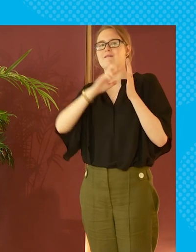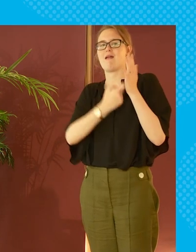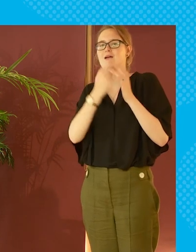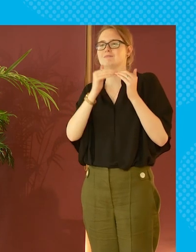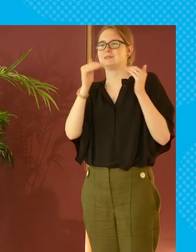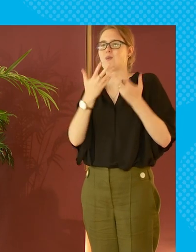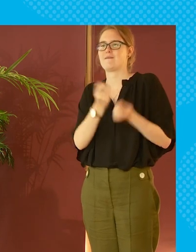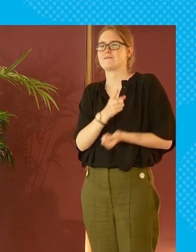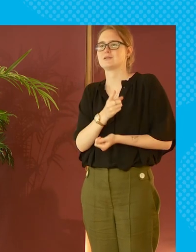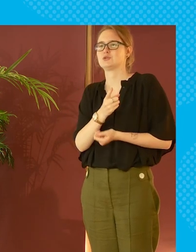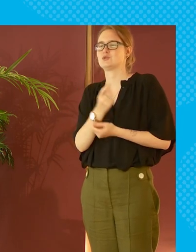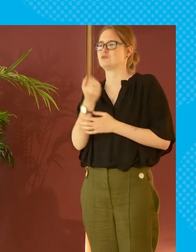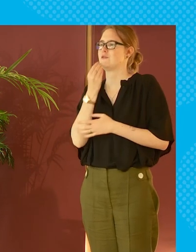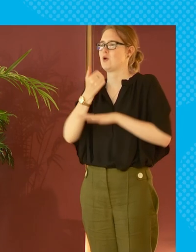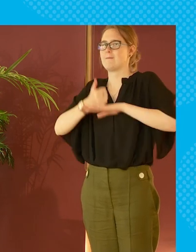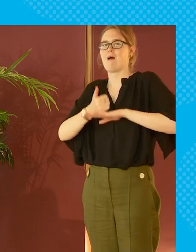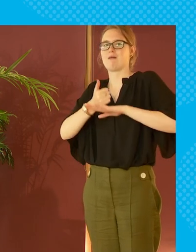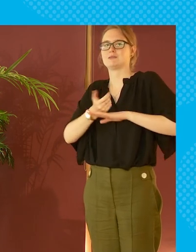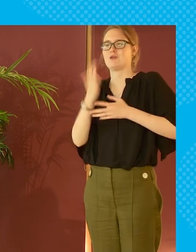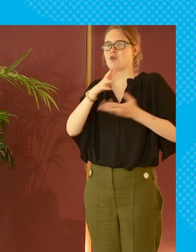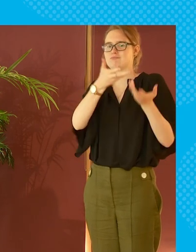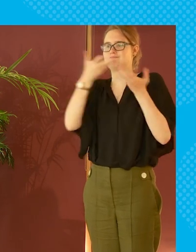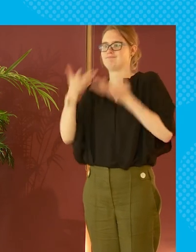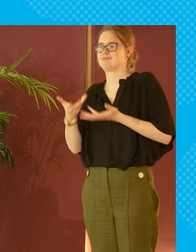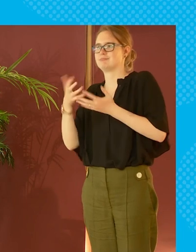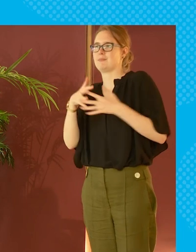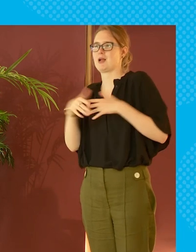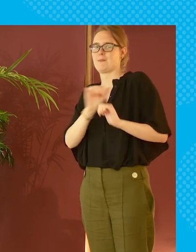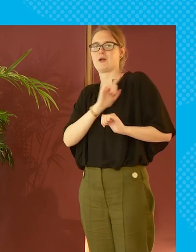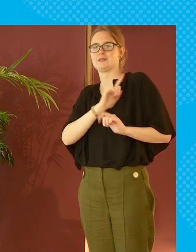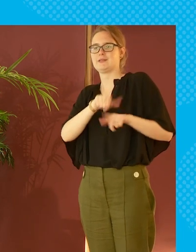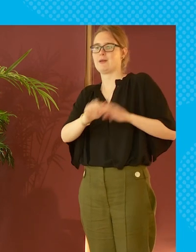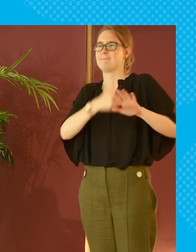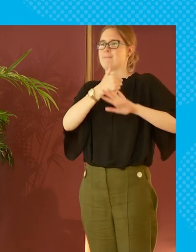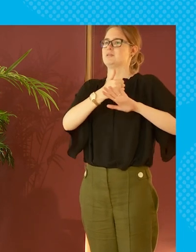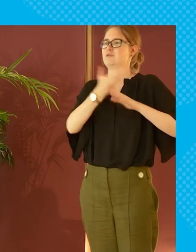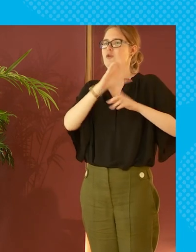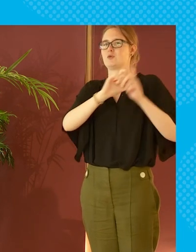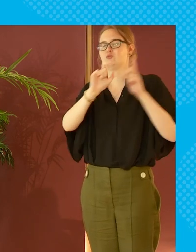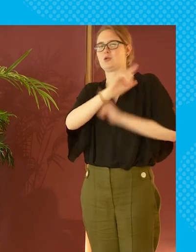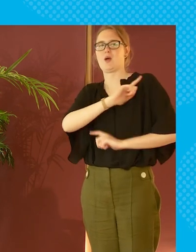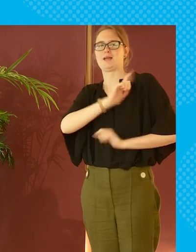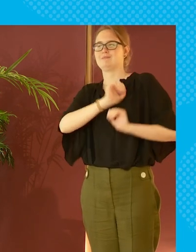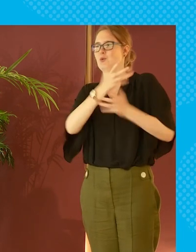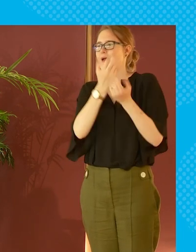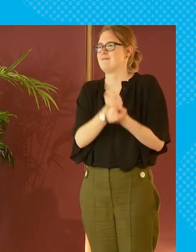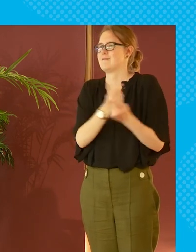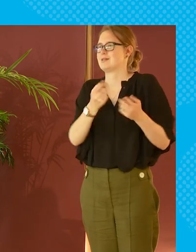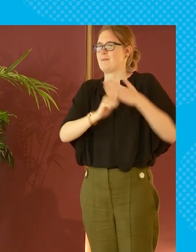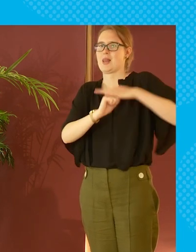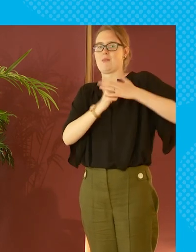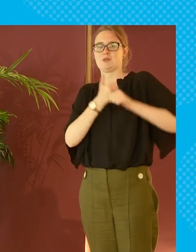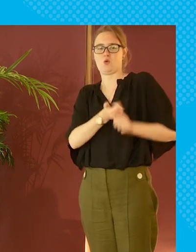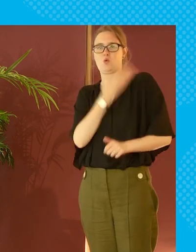so food banks are almost a kind of import from america because they have built up in communities there due to the complete lack of